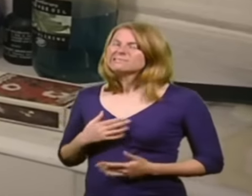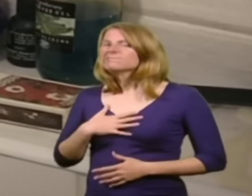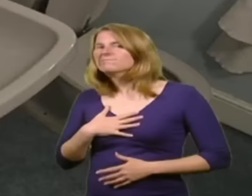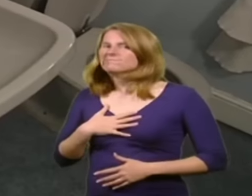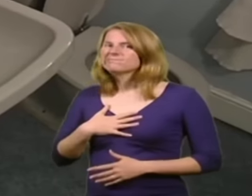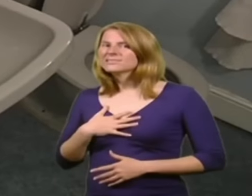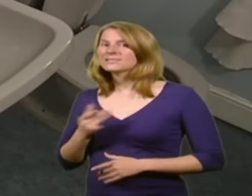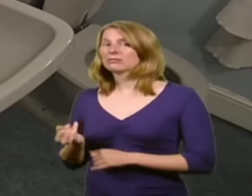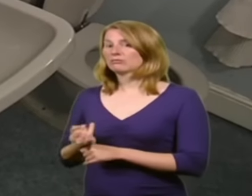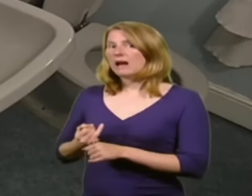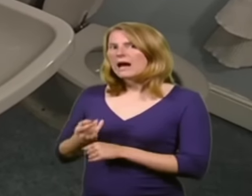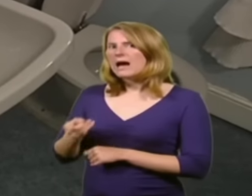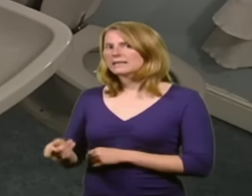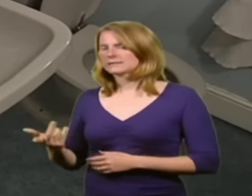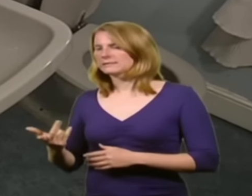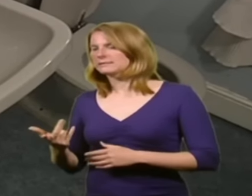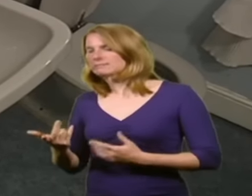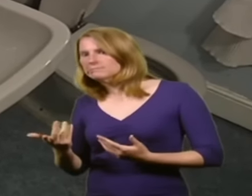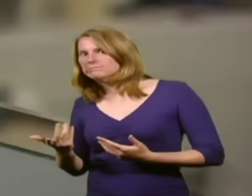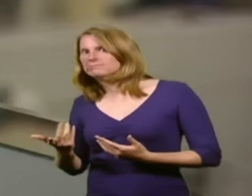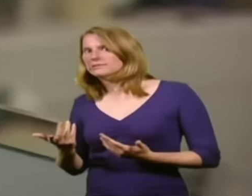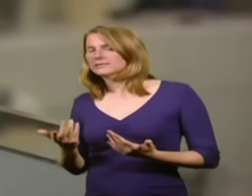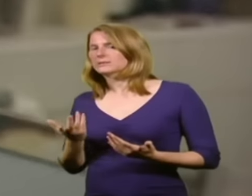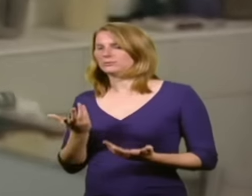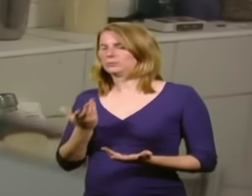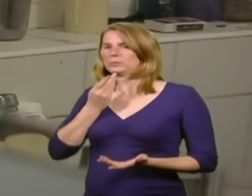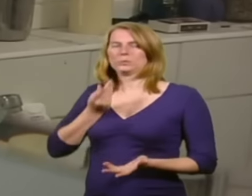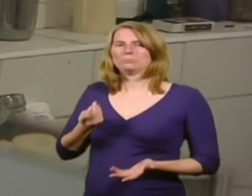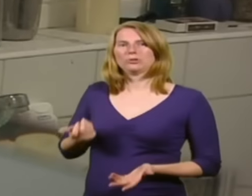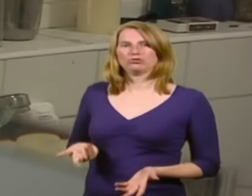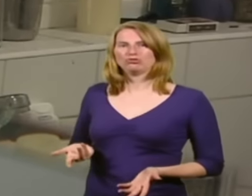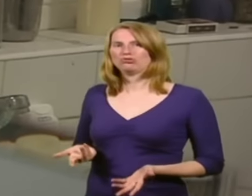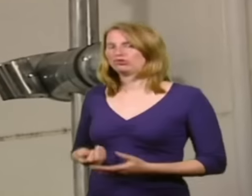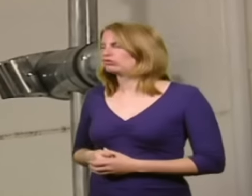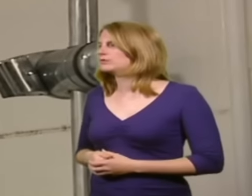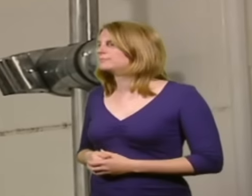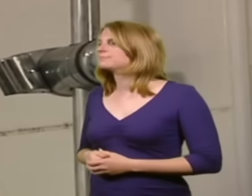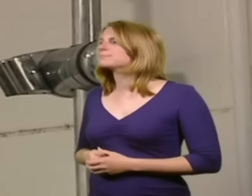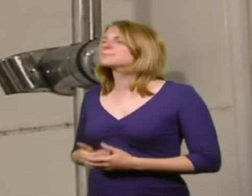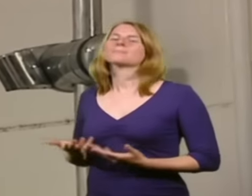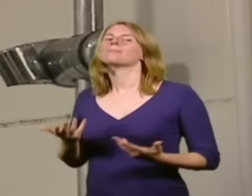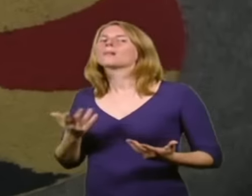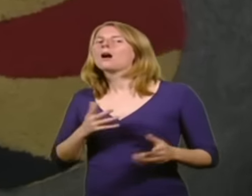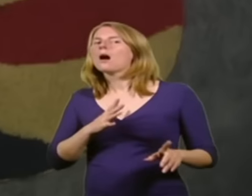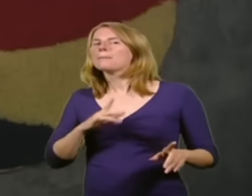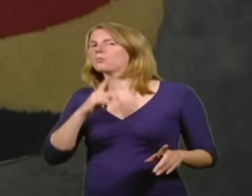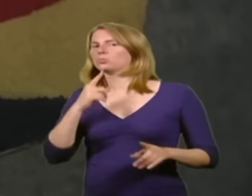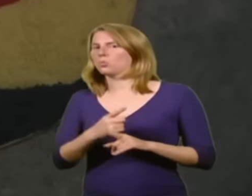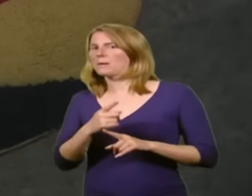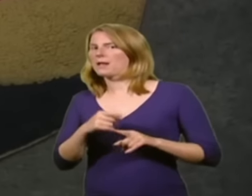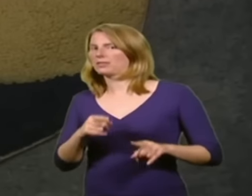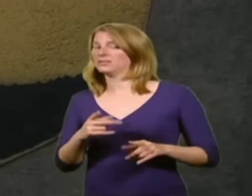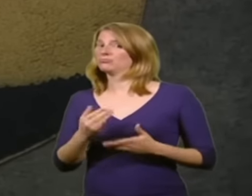I mean, it's a grey suite, which kind of doesn't really do much for it, does it? I'm not talking about the suite. I'm talking about the filth. This bathroom